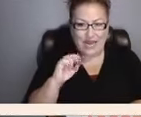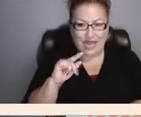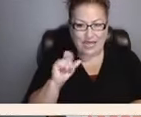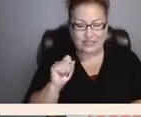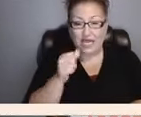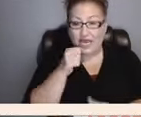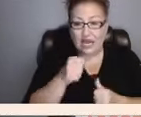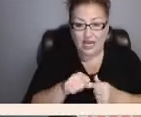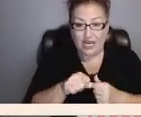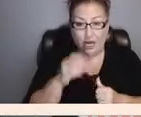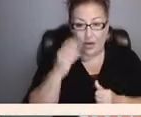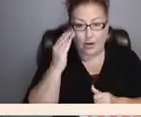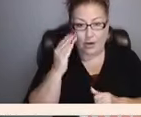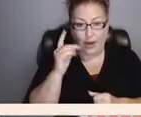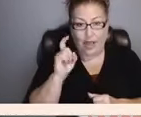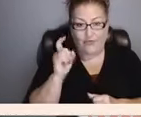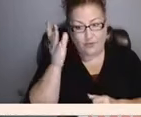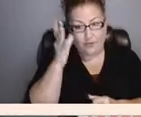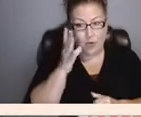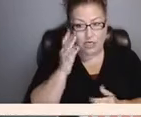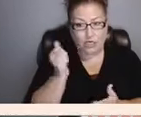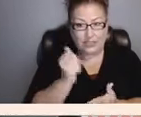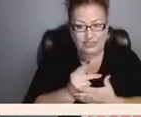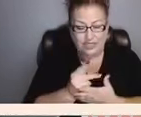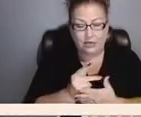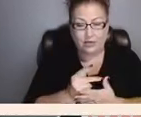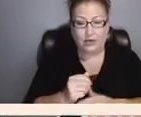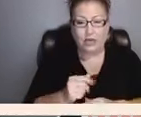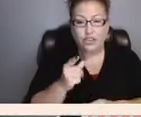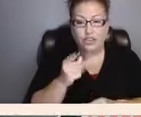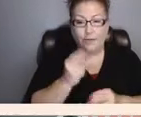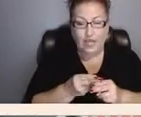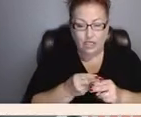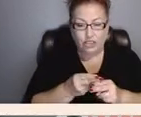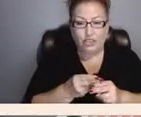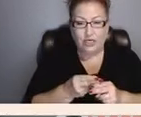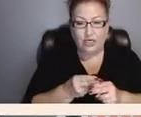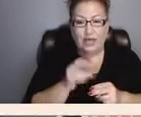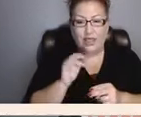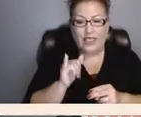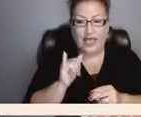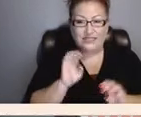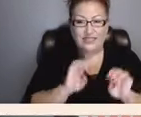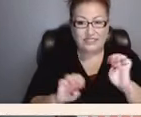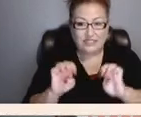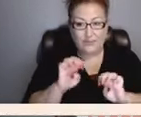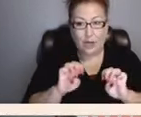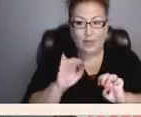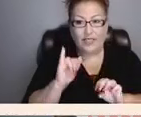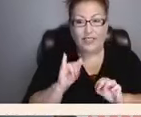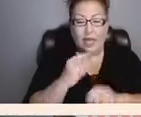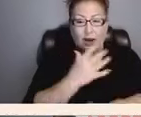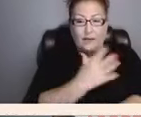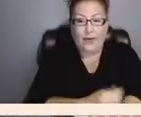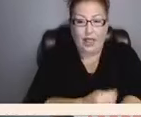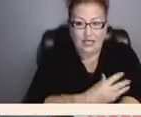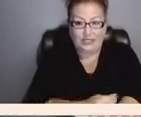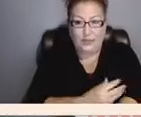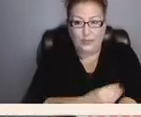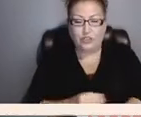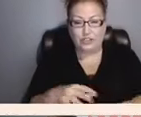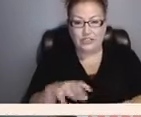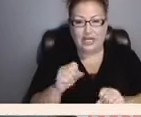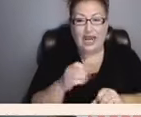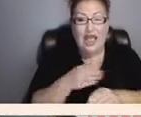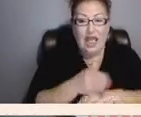parental consent binda mentions an experiment in which blood samples are taken after a special breakfast